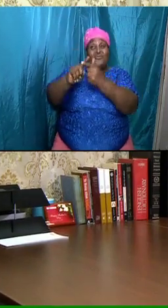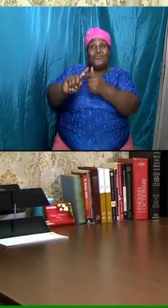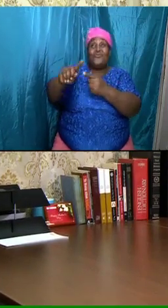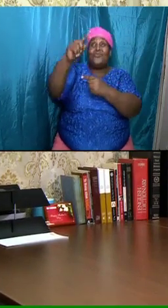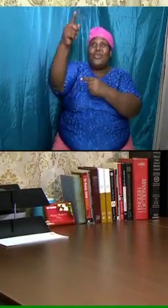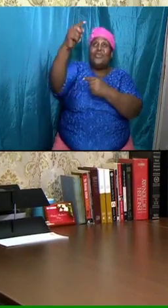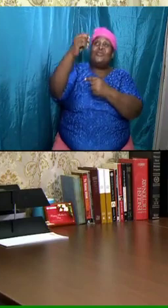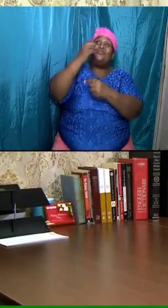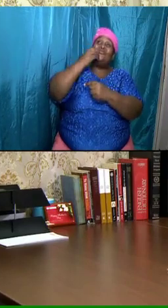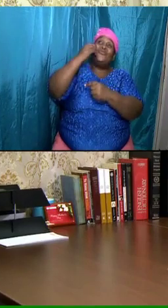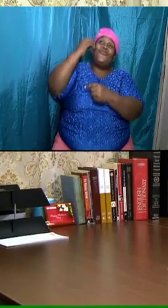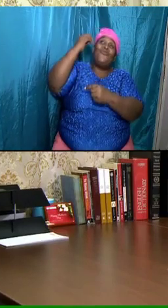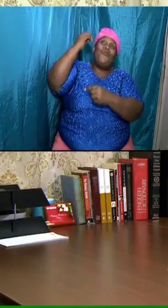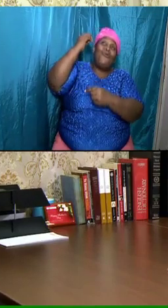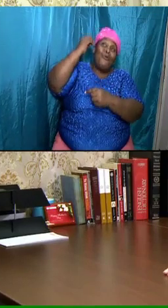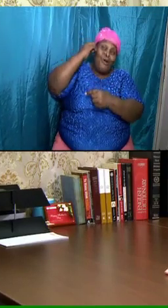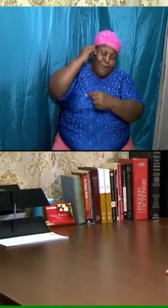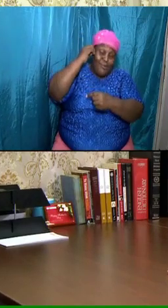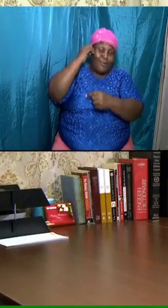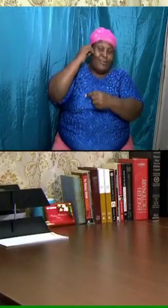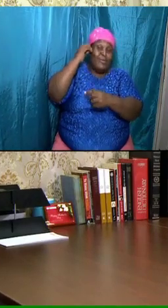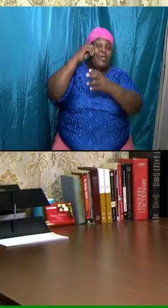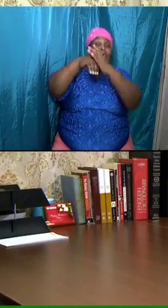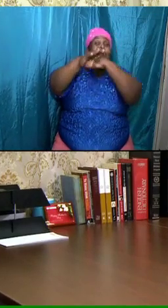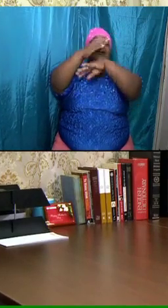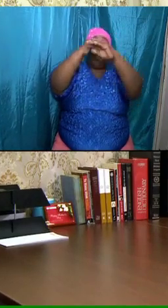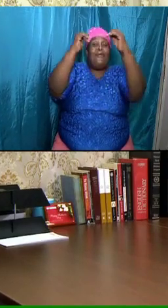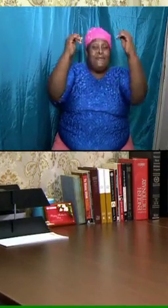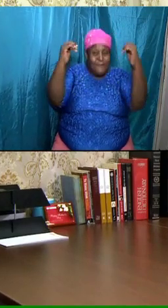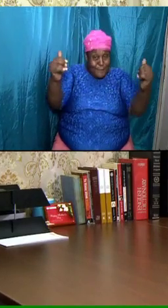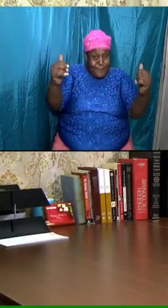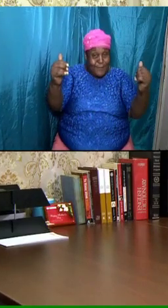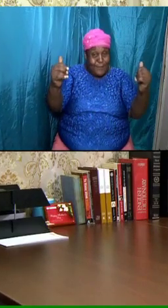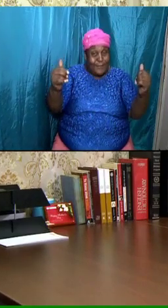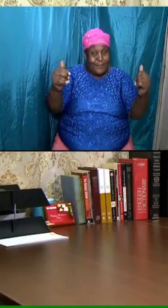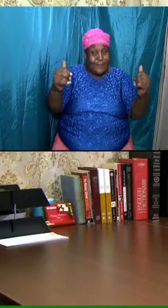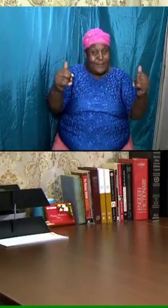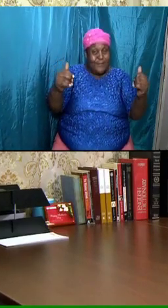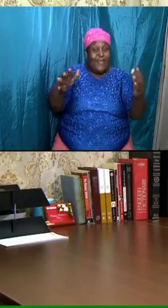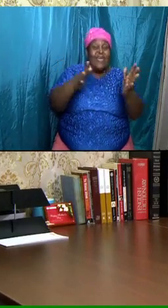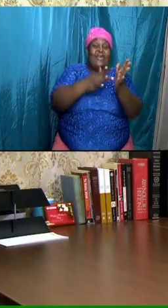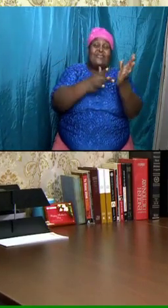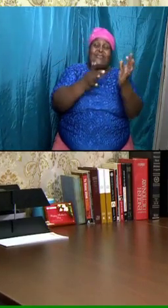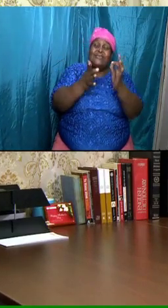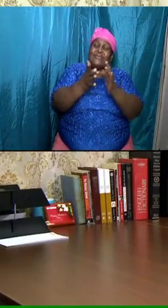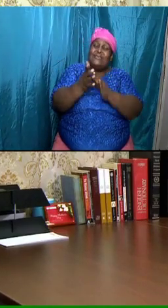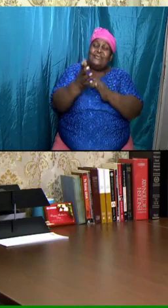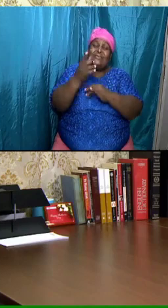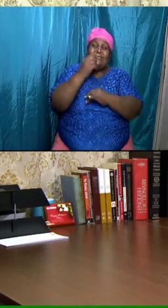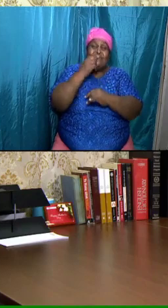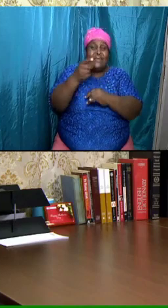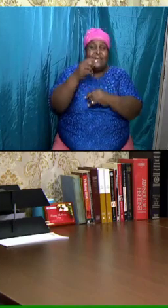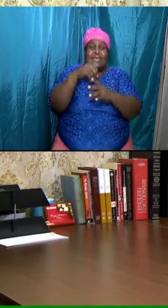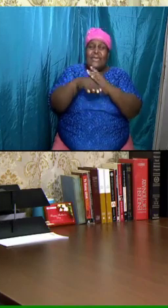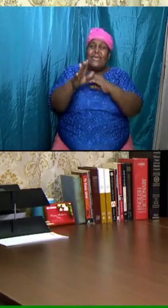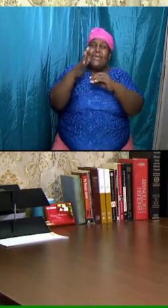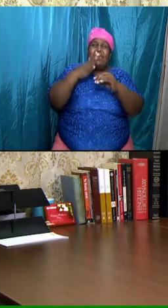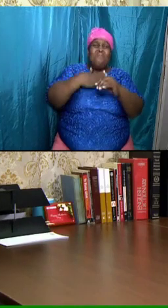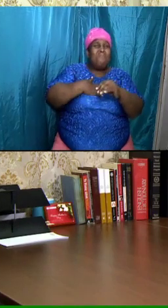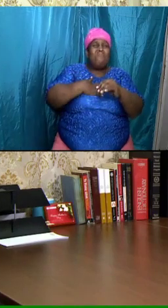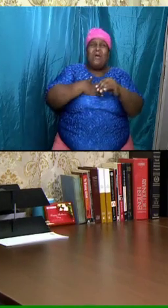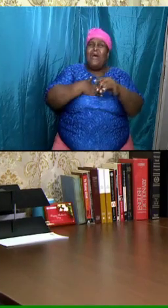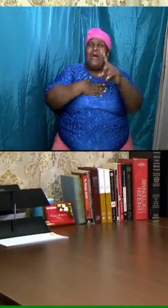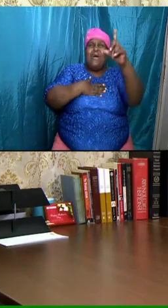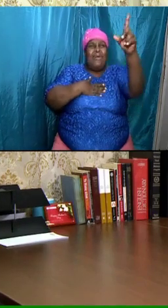father's house and many mansions if it were not so I would have told you so he's going to